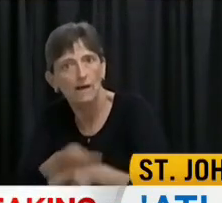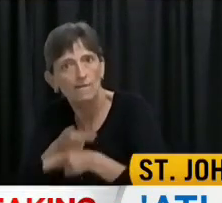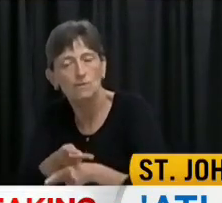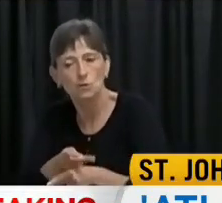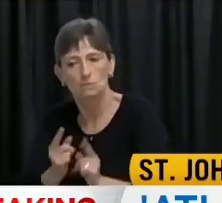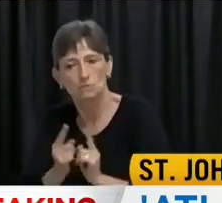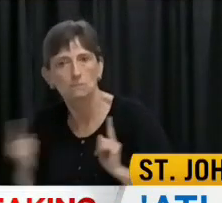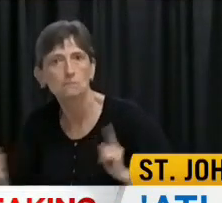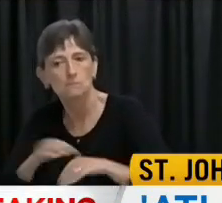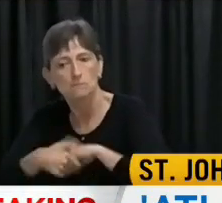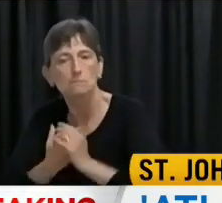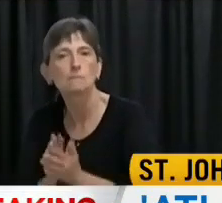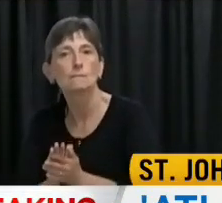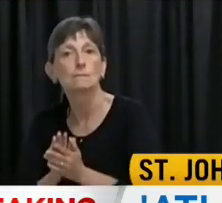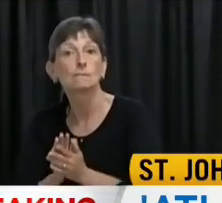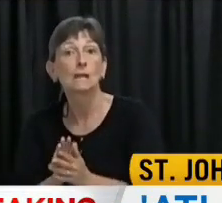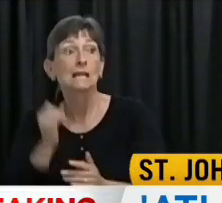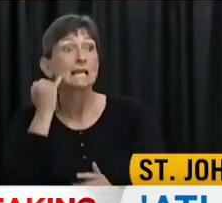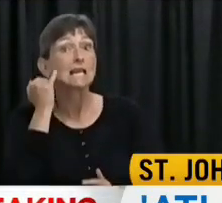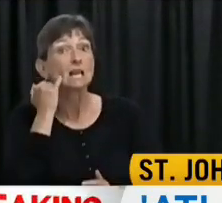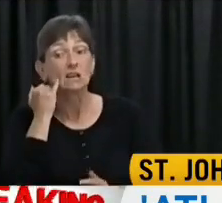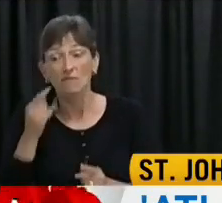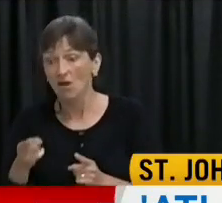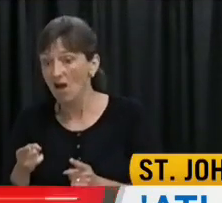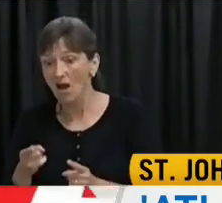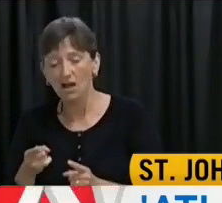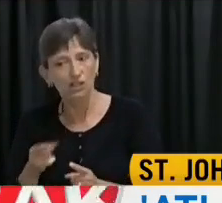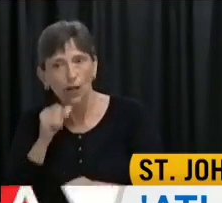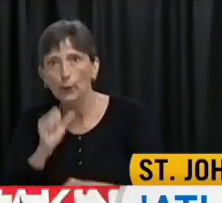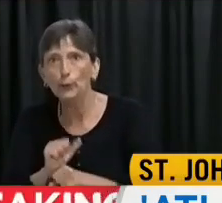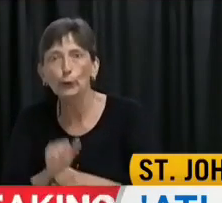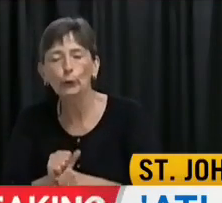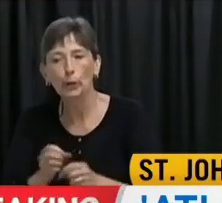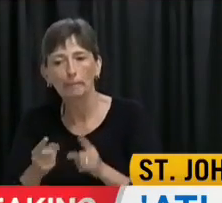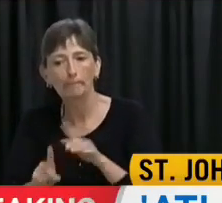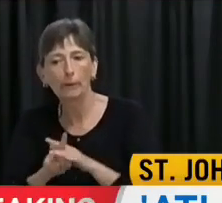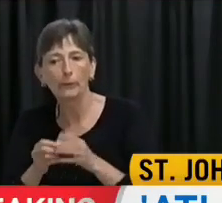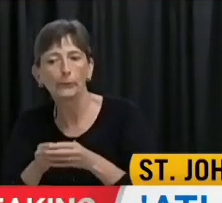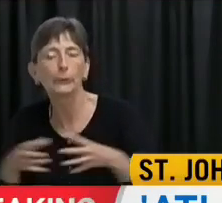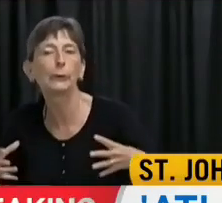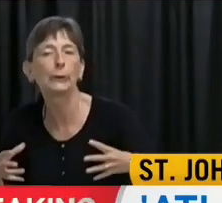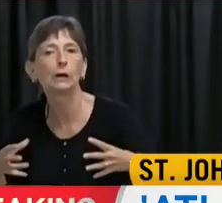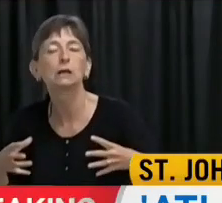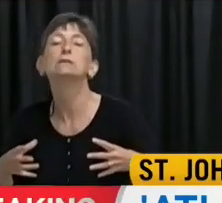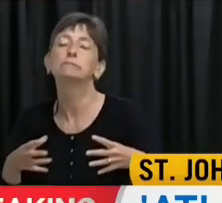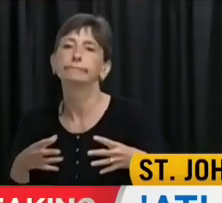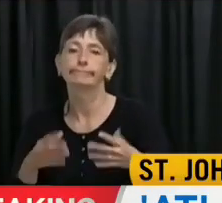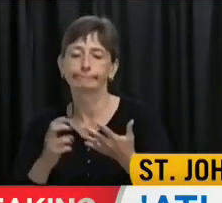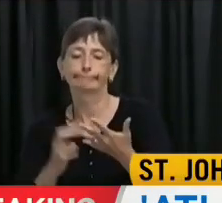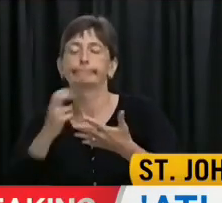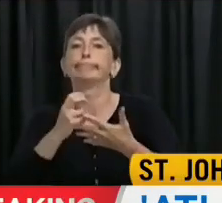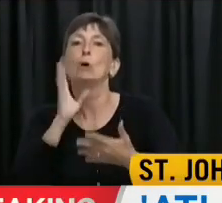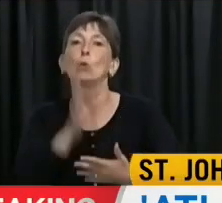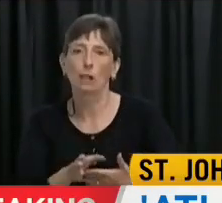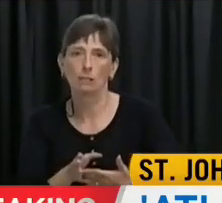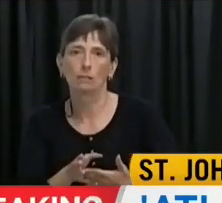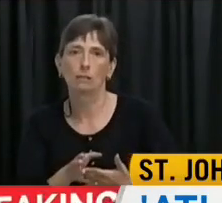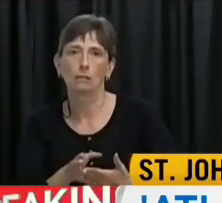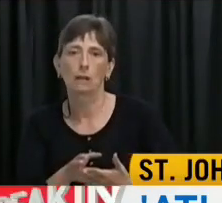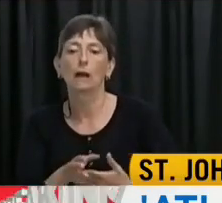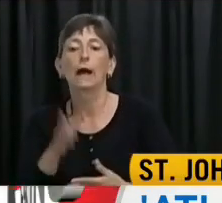hesitate to go back if we have to. Your actions today will determine our results of tomorrow.